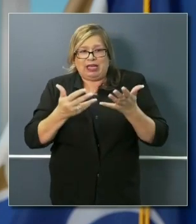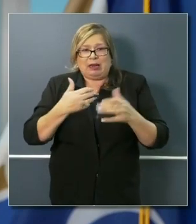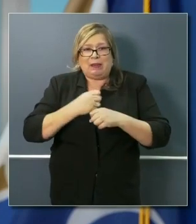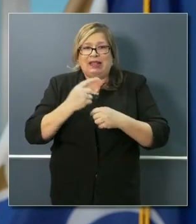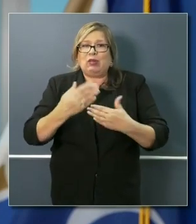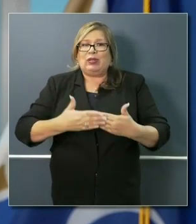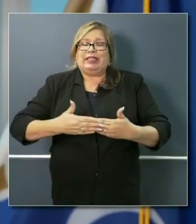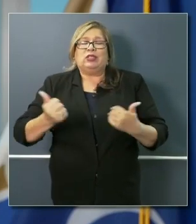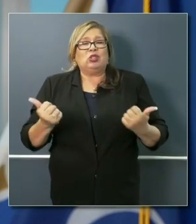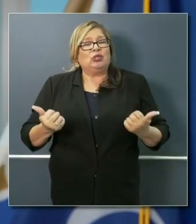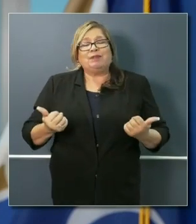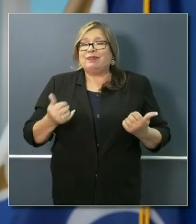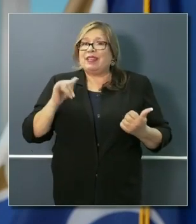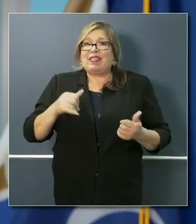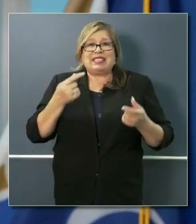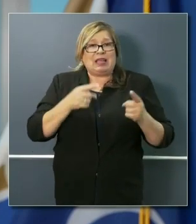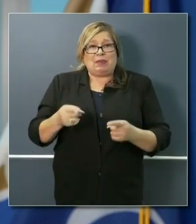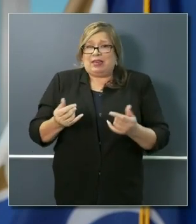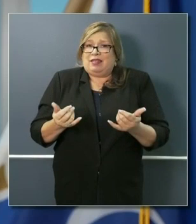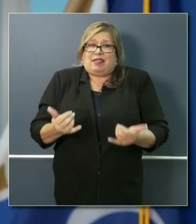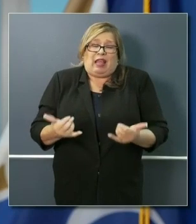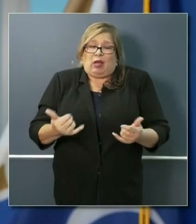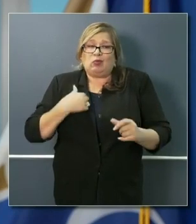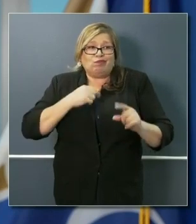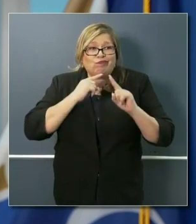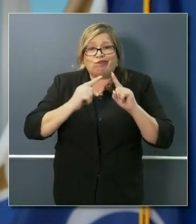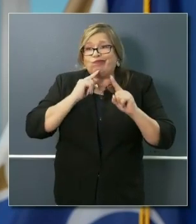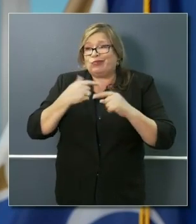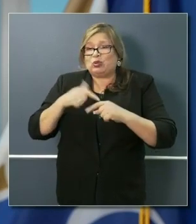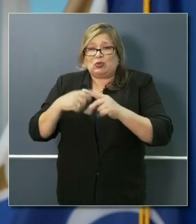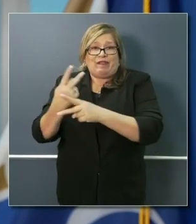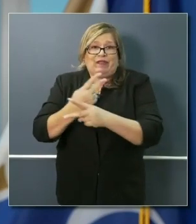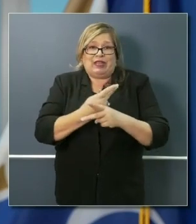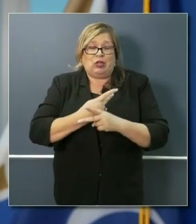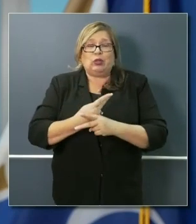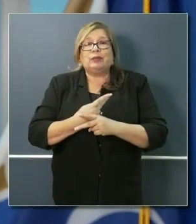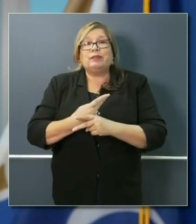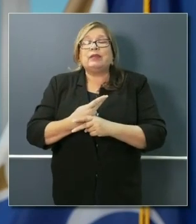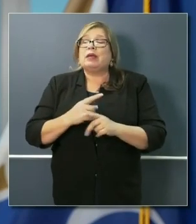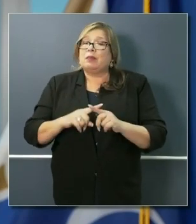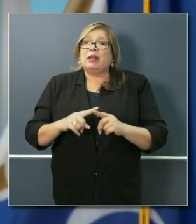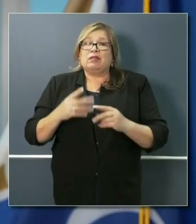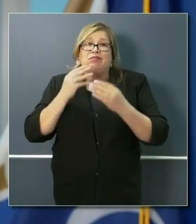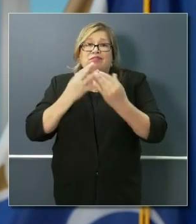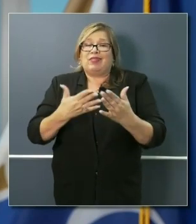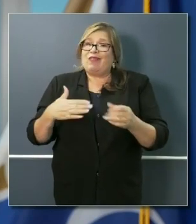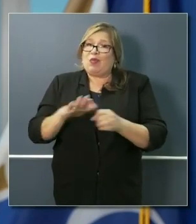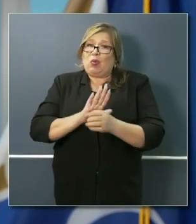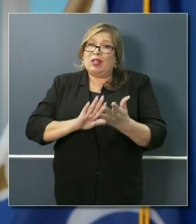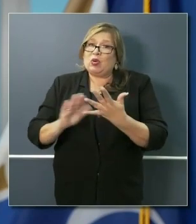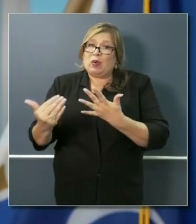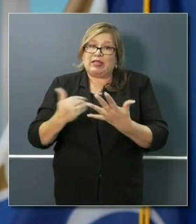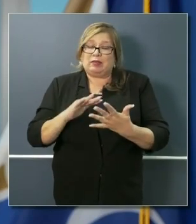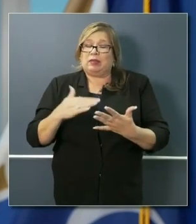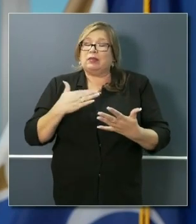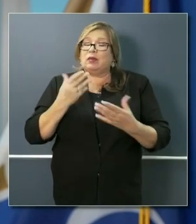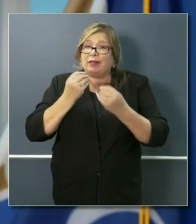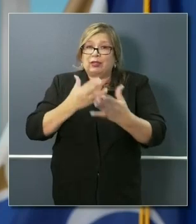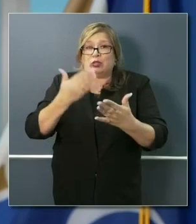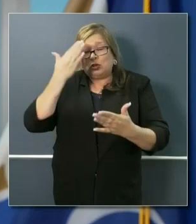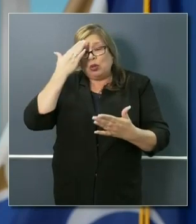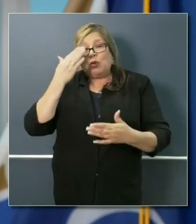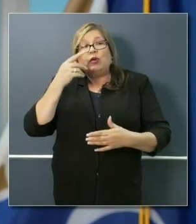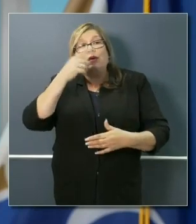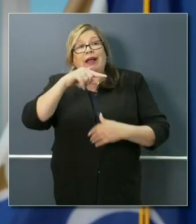this is a conversation in real time. But, again, the purpose of full transparency, they were very clear, the